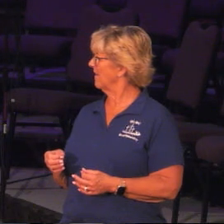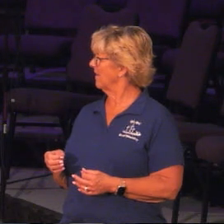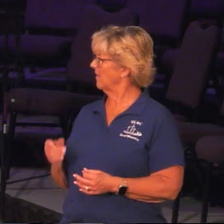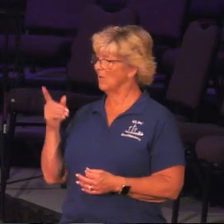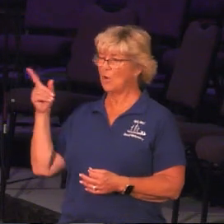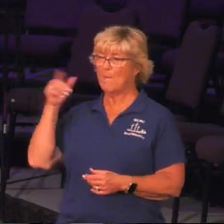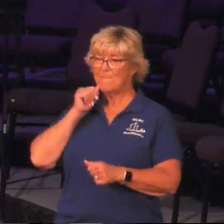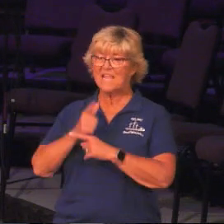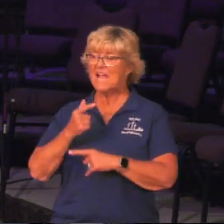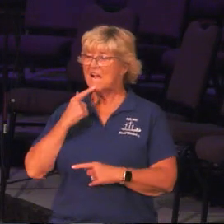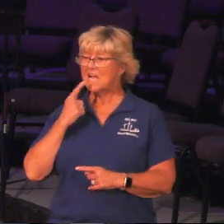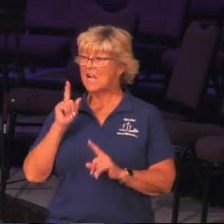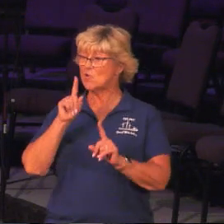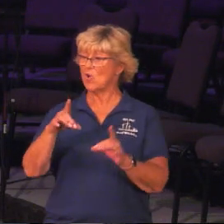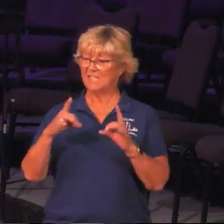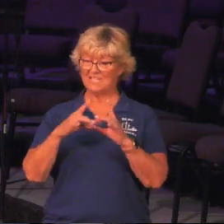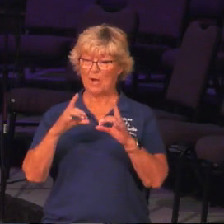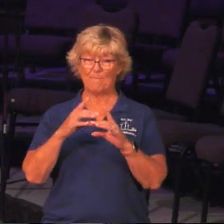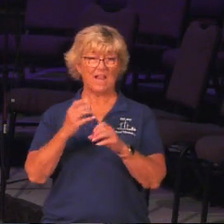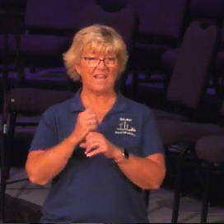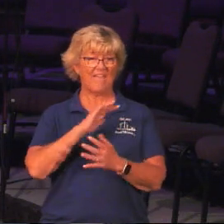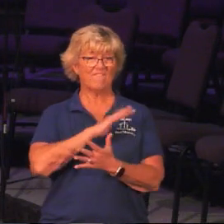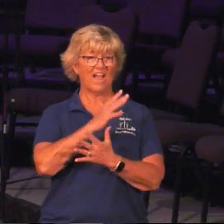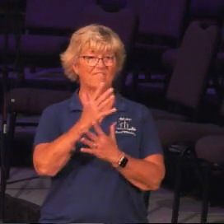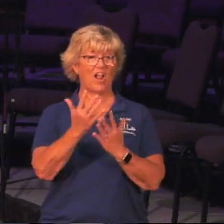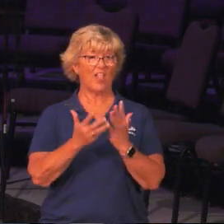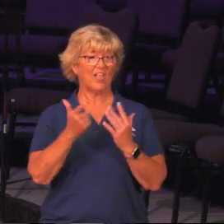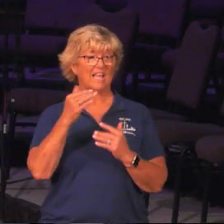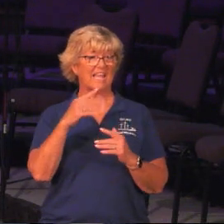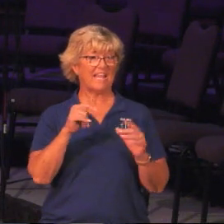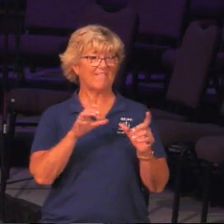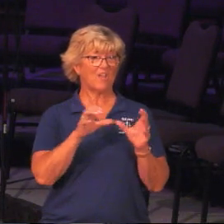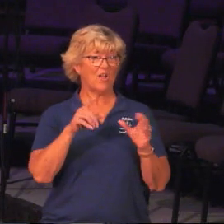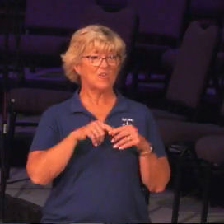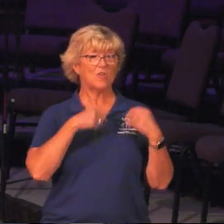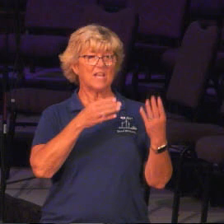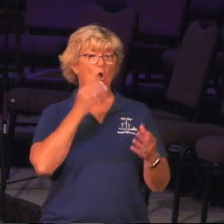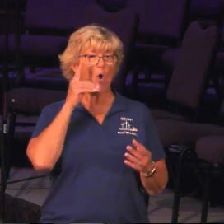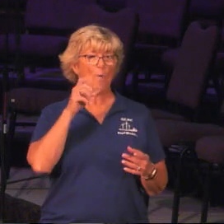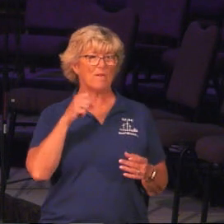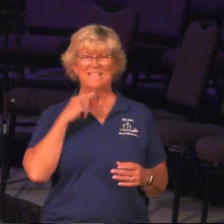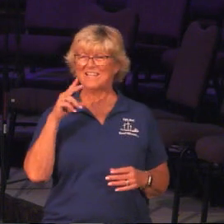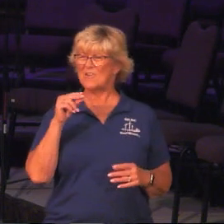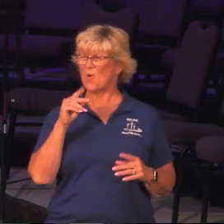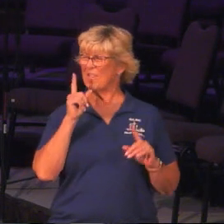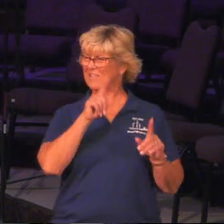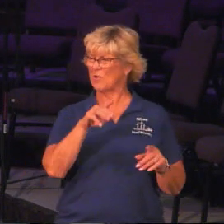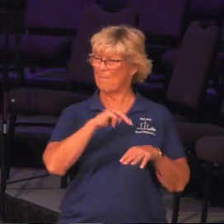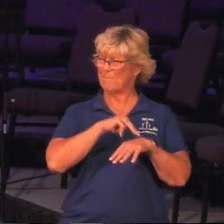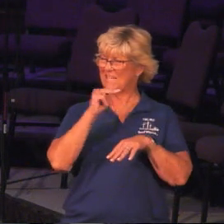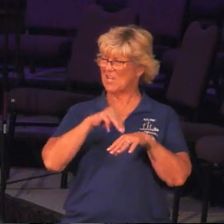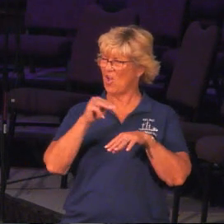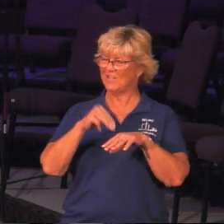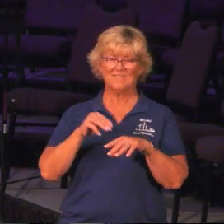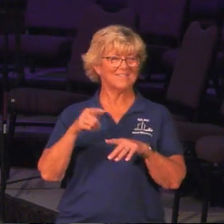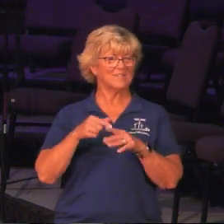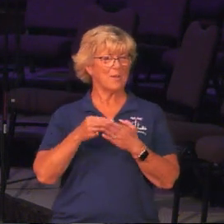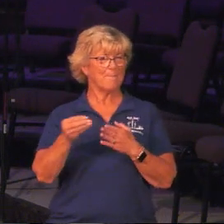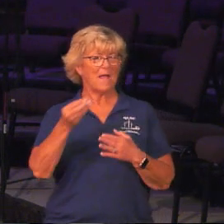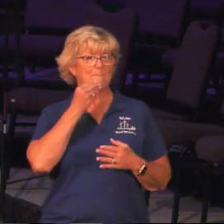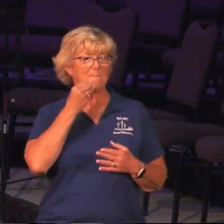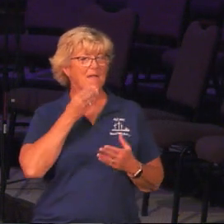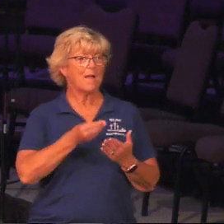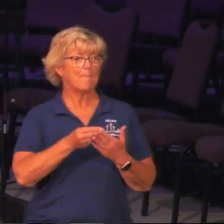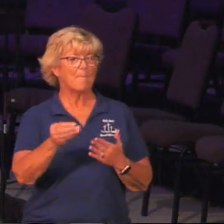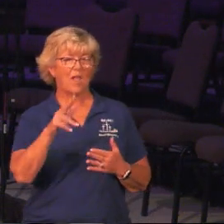Margie's like, let's go to Starbucks and get $5 Starbucks gifts card. I said, to give to home, let's go to McDonald's where they can buy a meal, you know? But, so we did. We